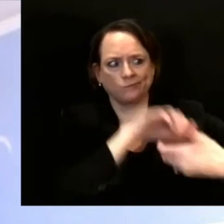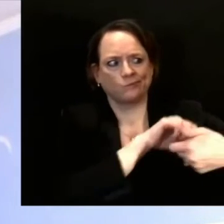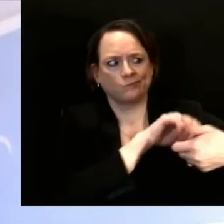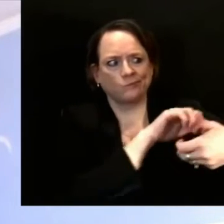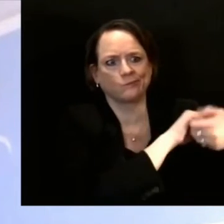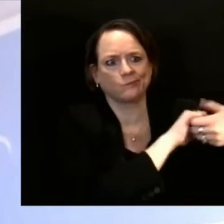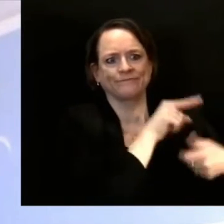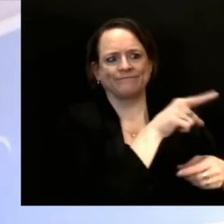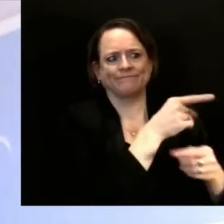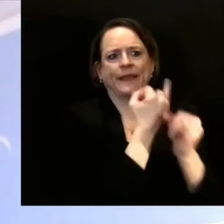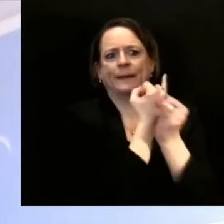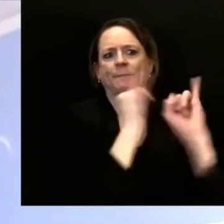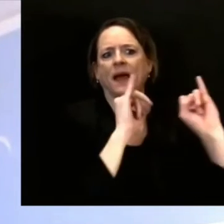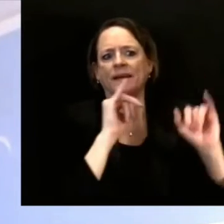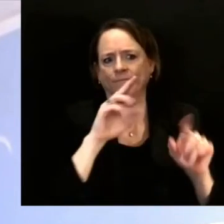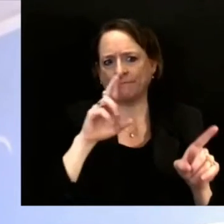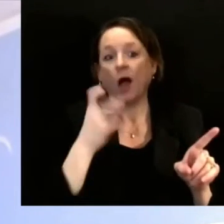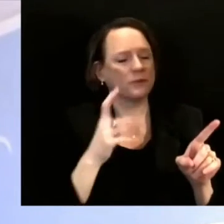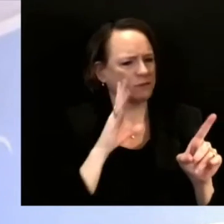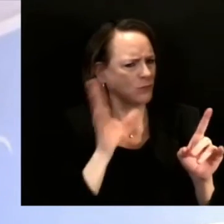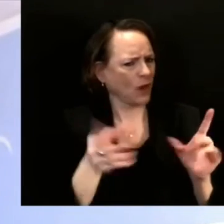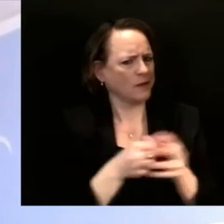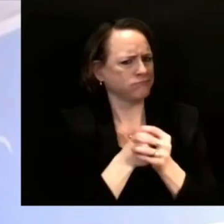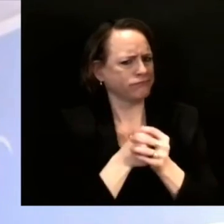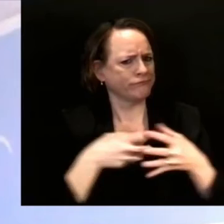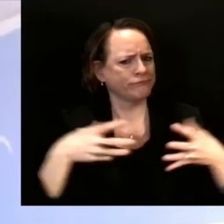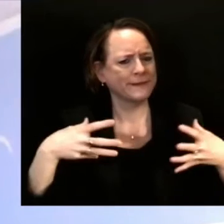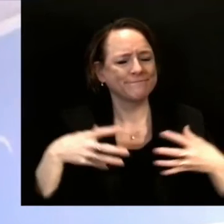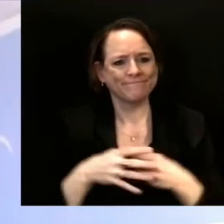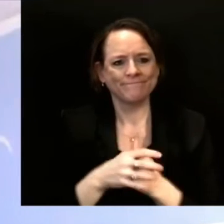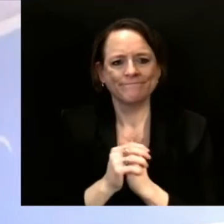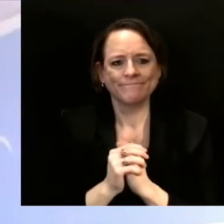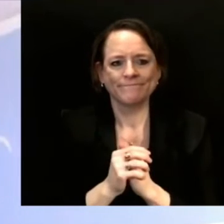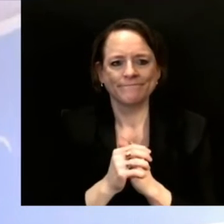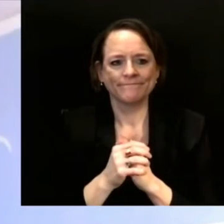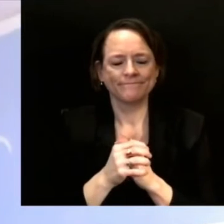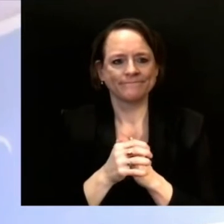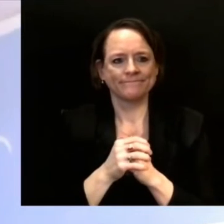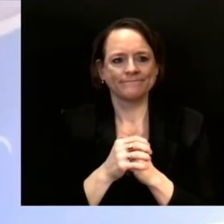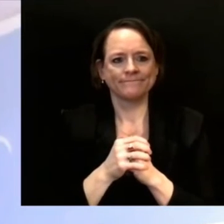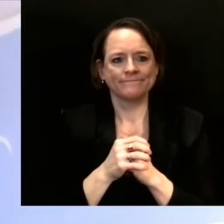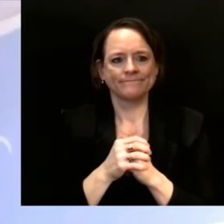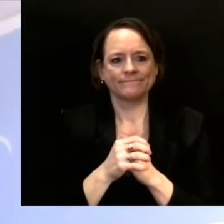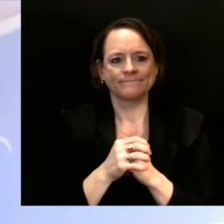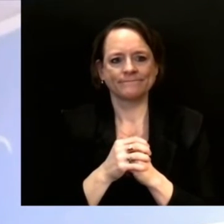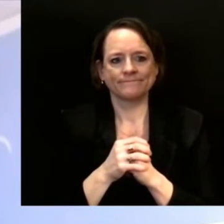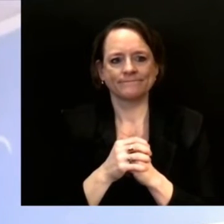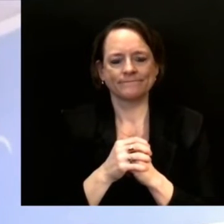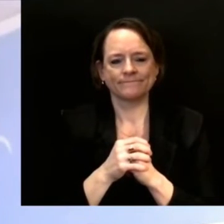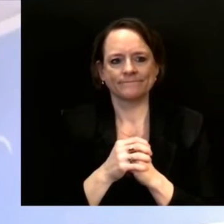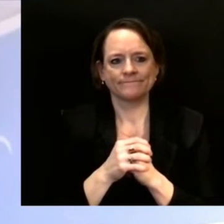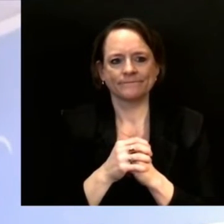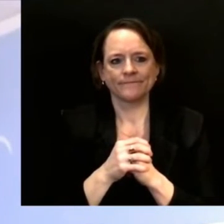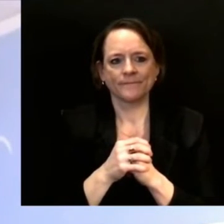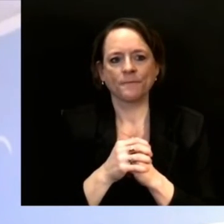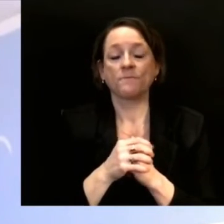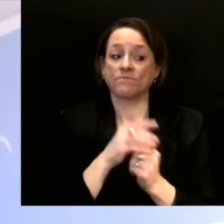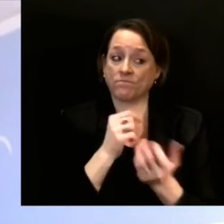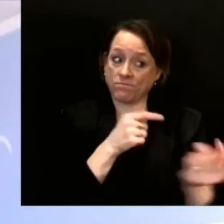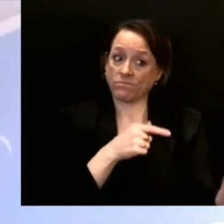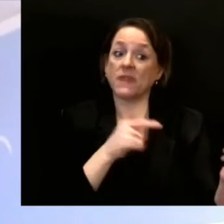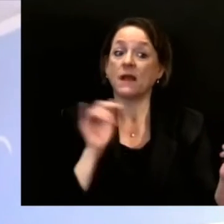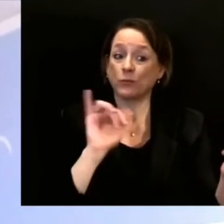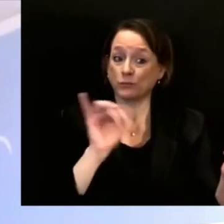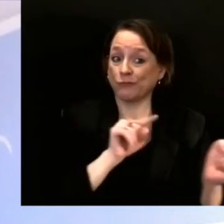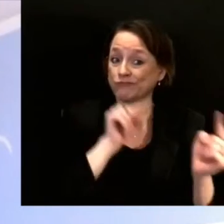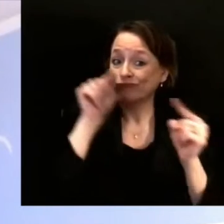they are also helping out with some of the assisted living facilities, as we mentioned. In Wisconsin, we have many of them that are very